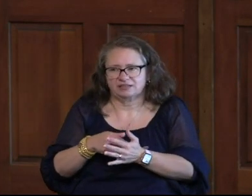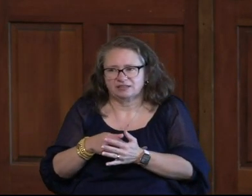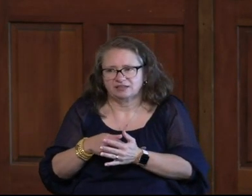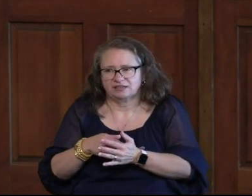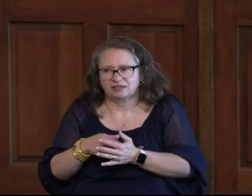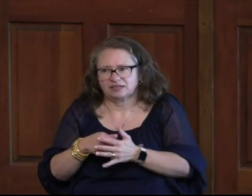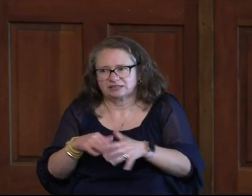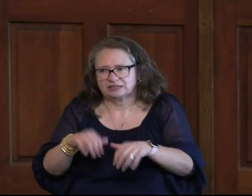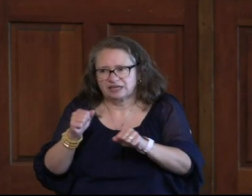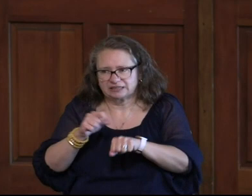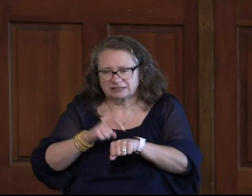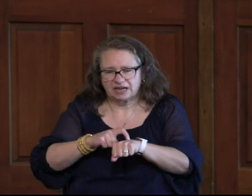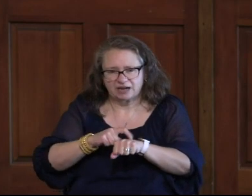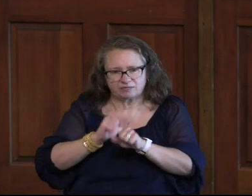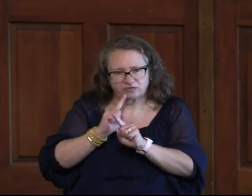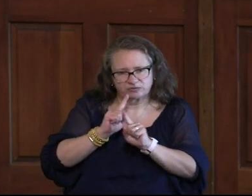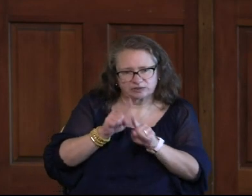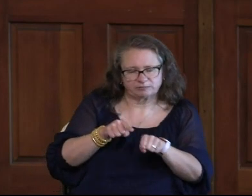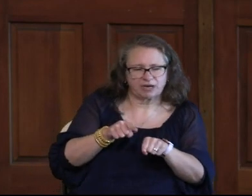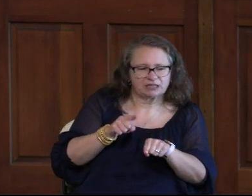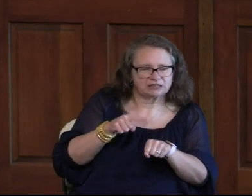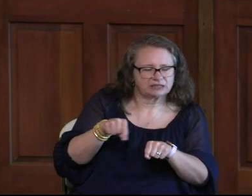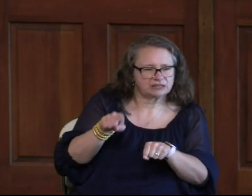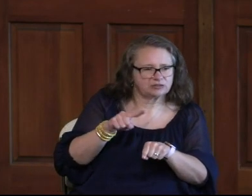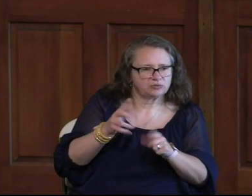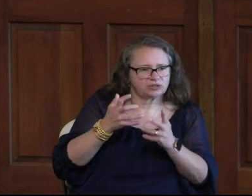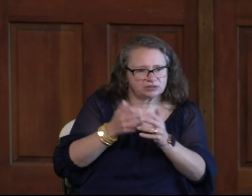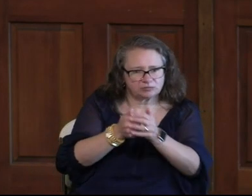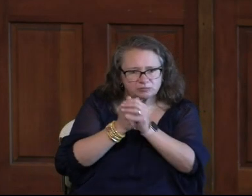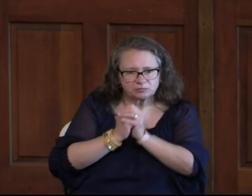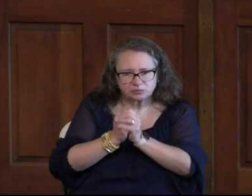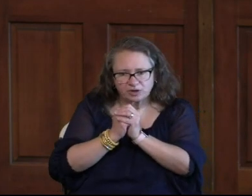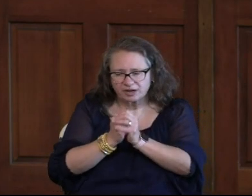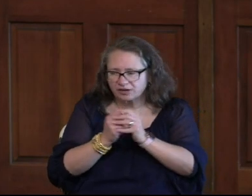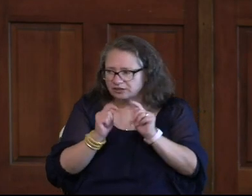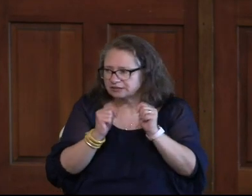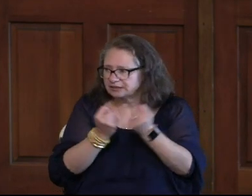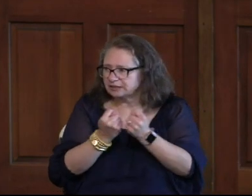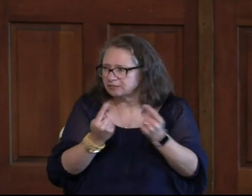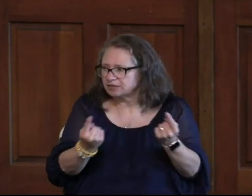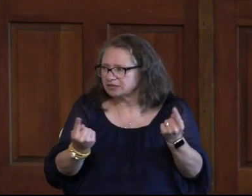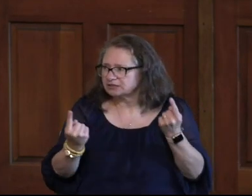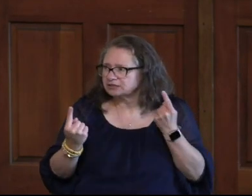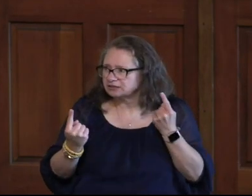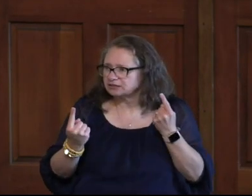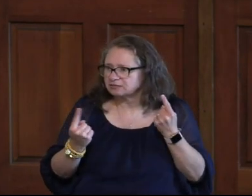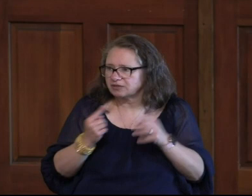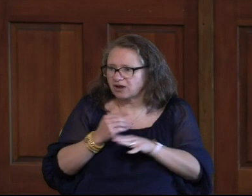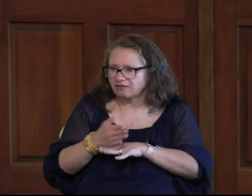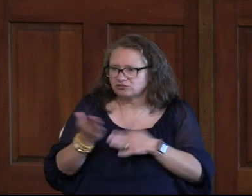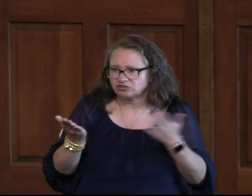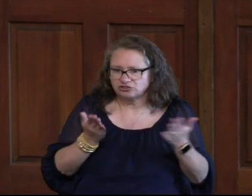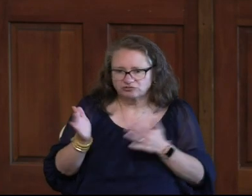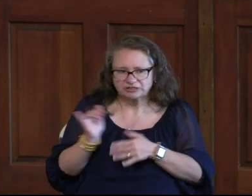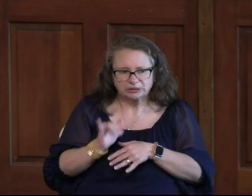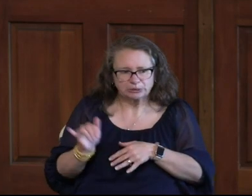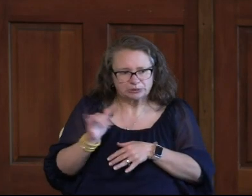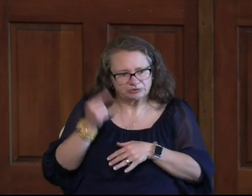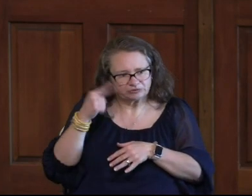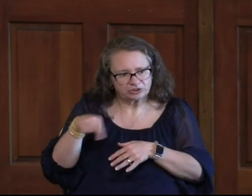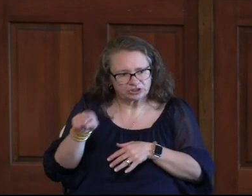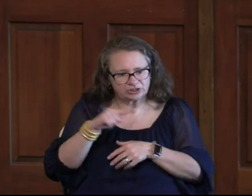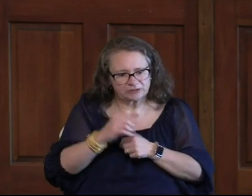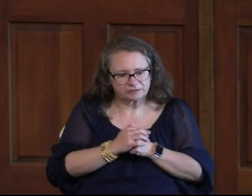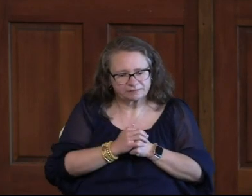and let's take some time to respond. If any of you would like to pray, our prayer team is here. They'll be here even after the service for